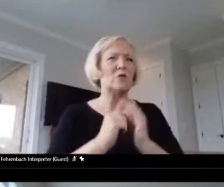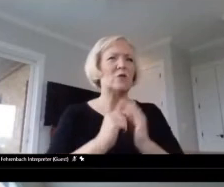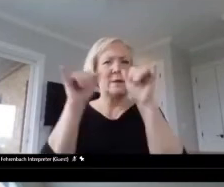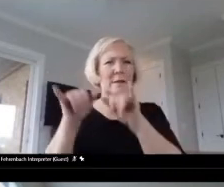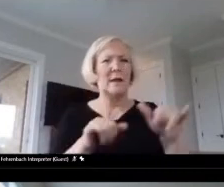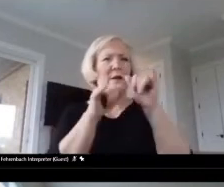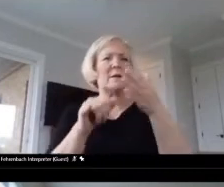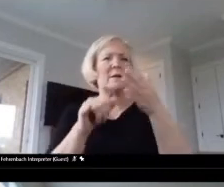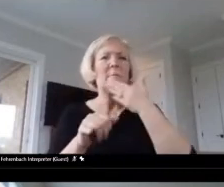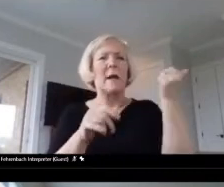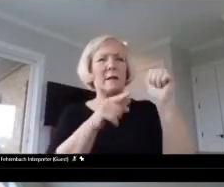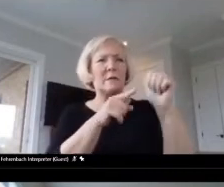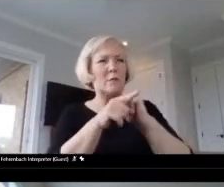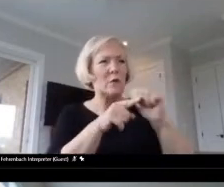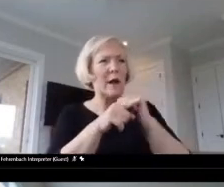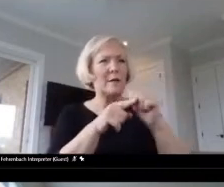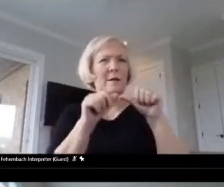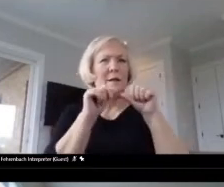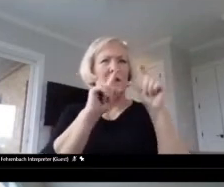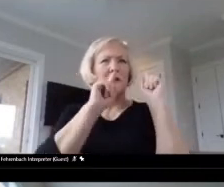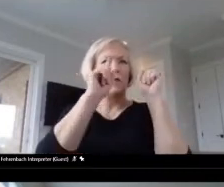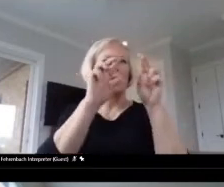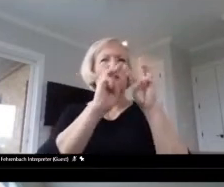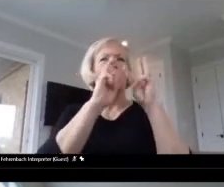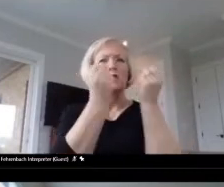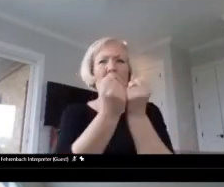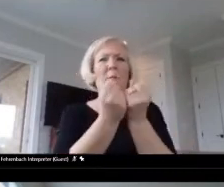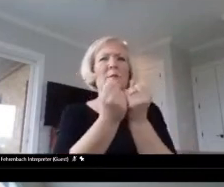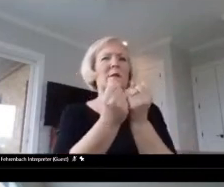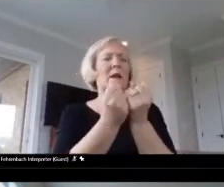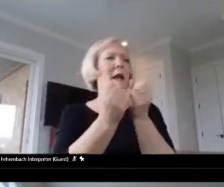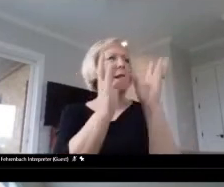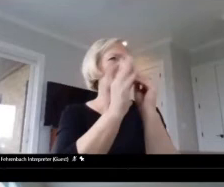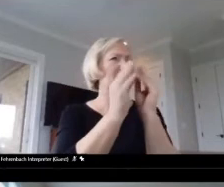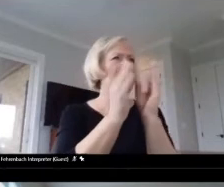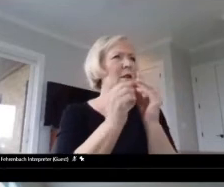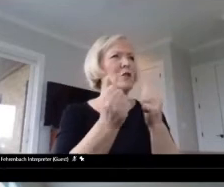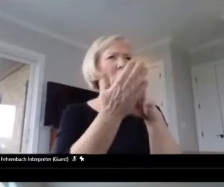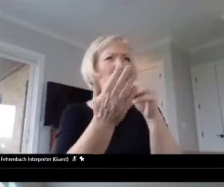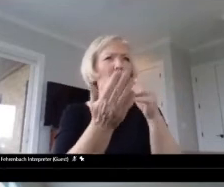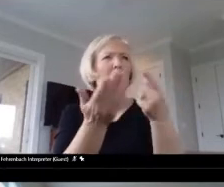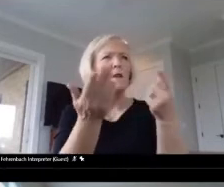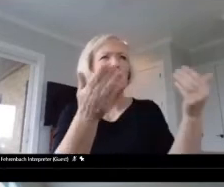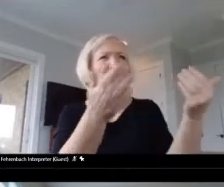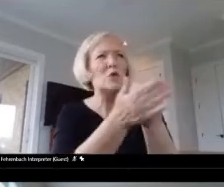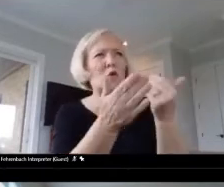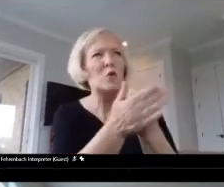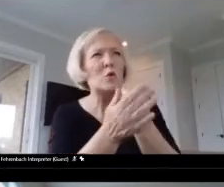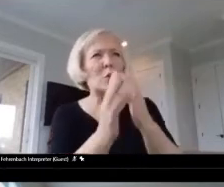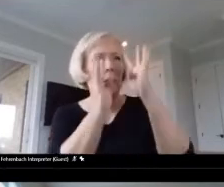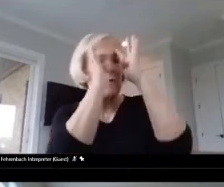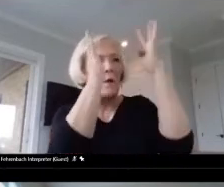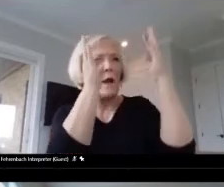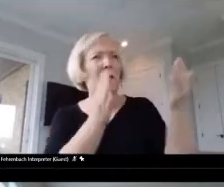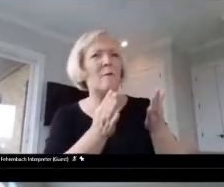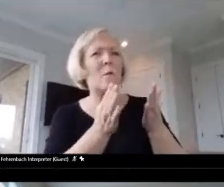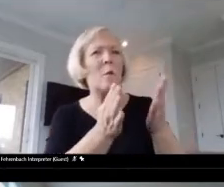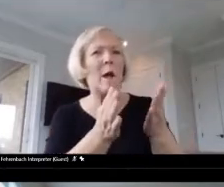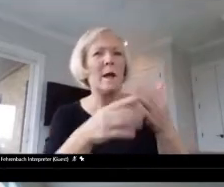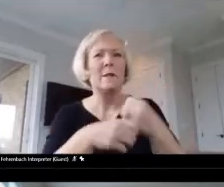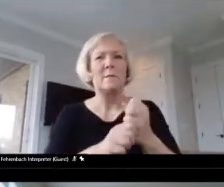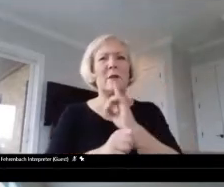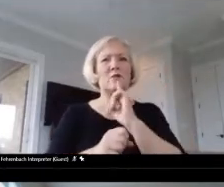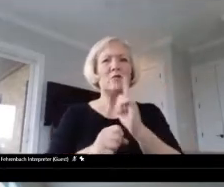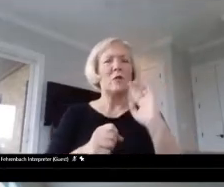continually going to workshops and conventions to learn what's new out there and innovative ways to make sure that our students